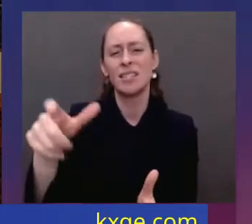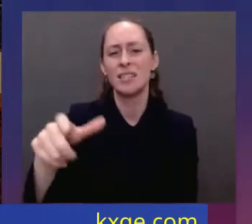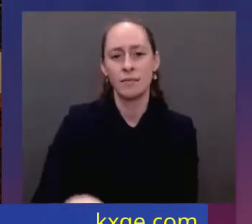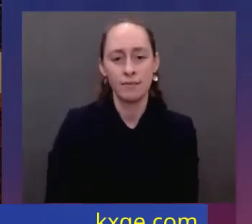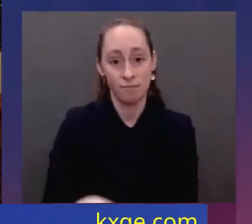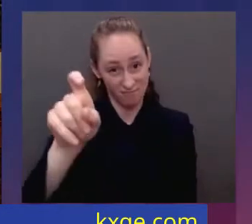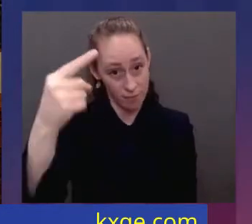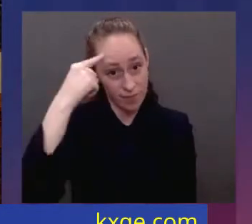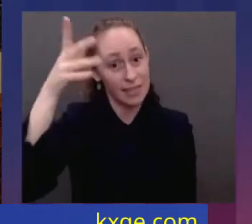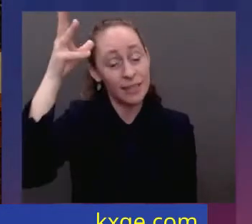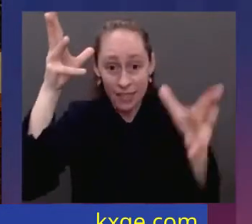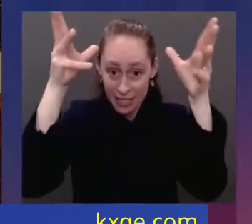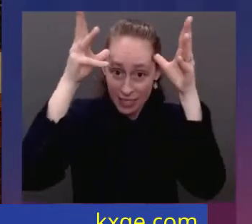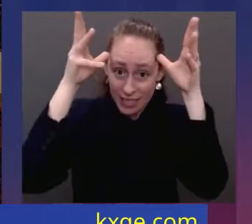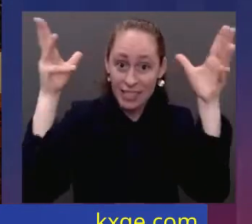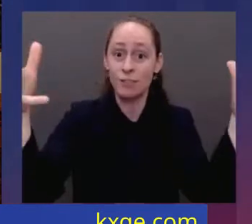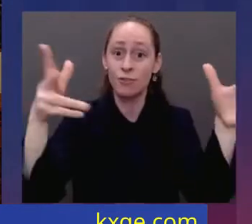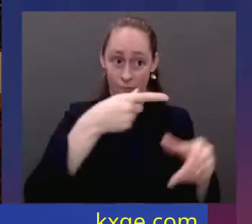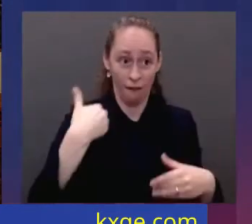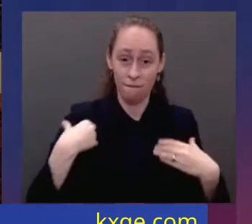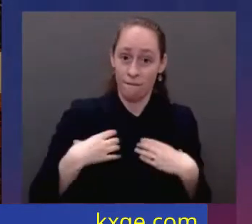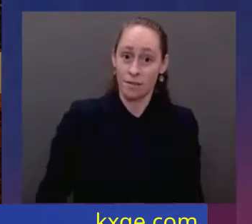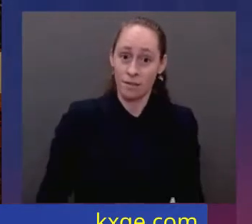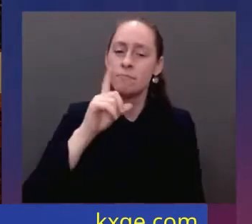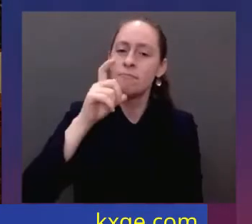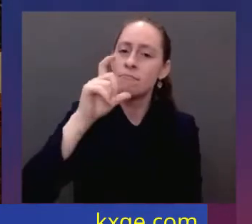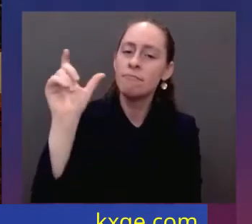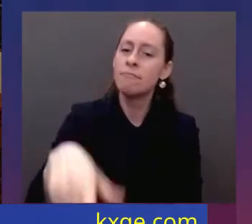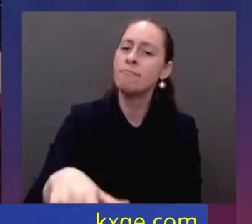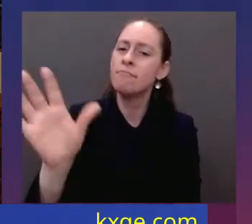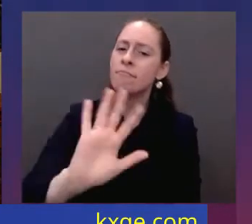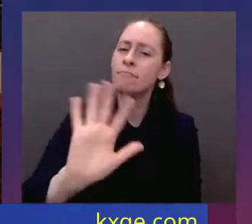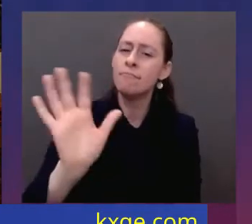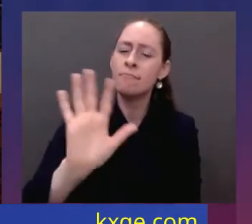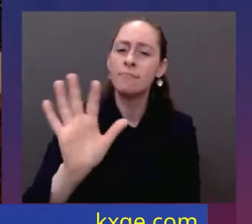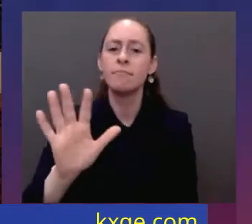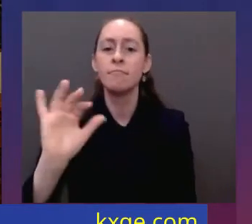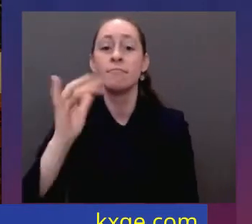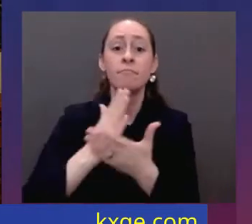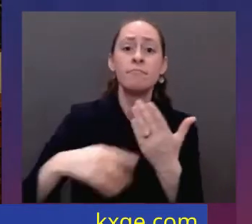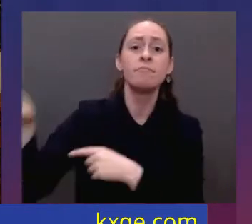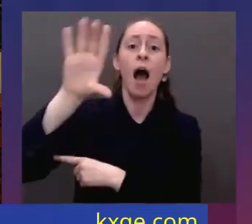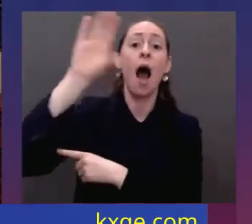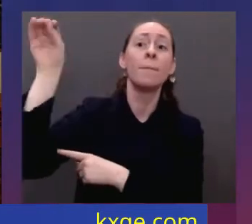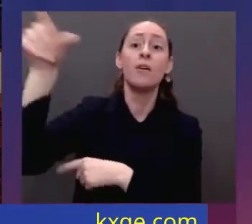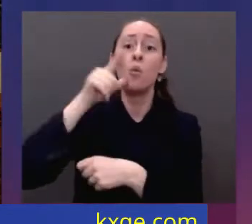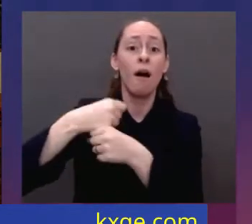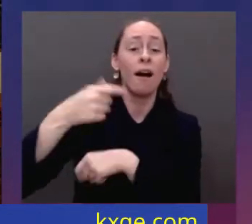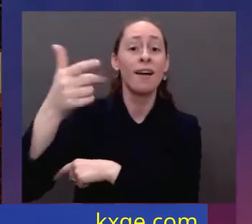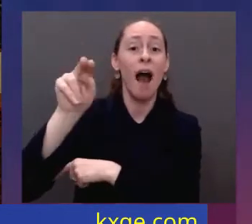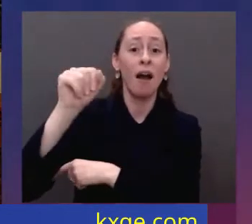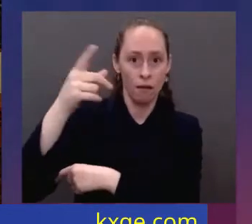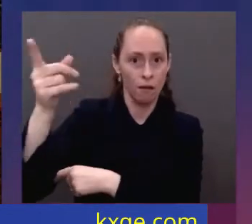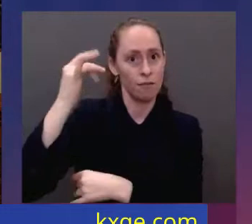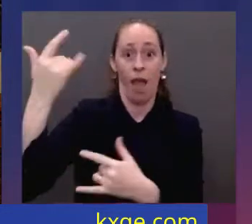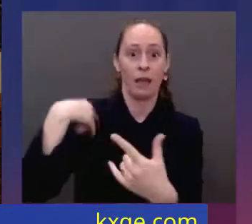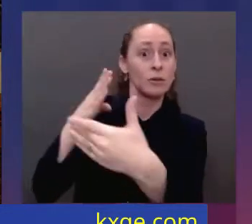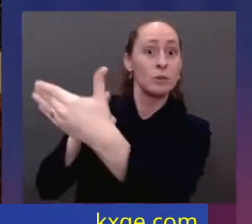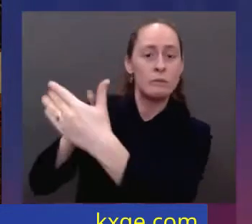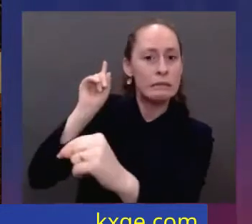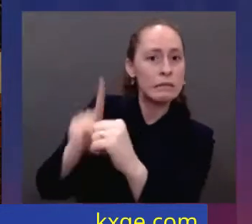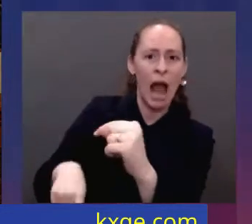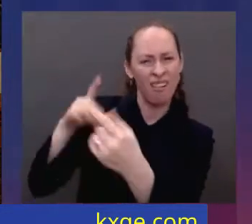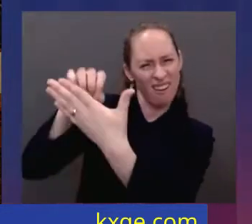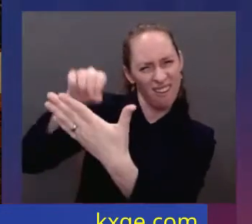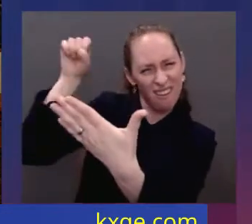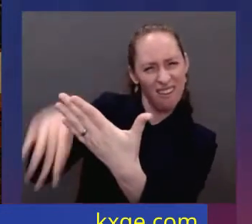shield. It makes gun manufacturers the only industry in America that can't be sued. The only one. Imagine had we done that with the tobacco manufacturers. These laws don't